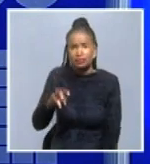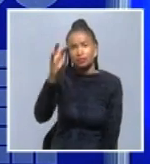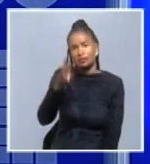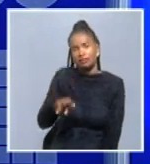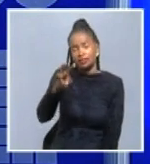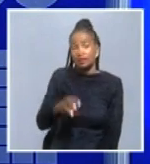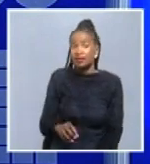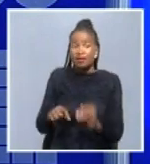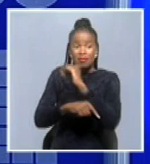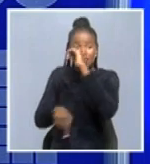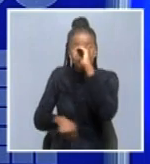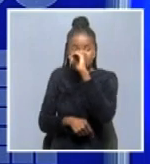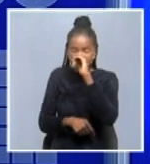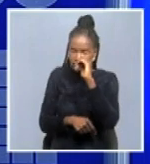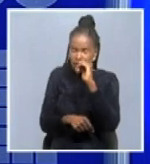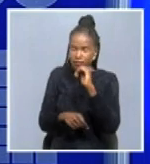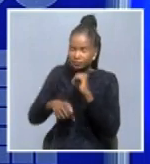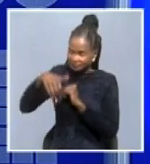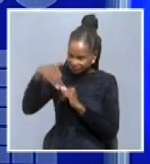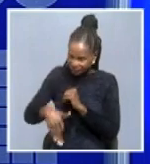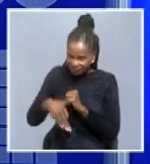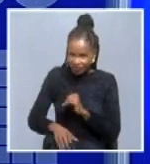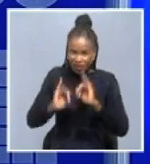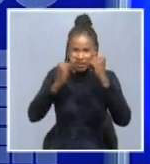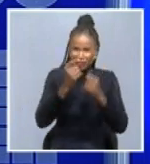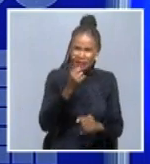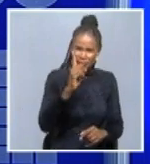become the epicenter of COVID-19 infections. epicenter-19 infections. has become